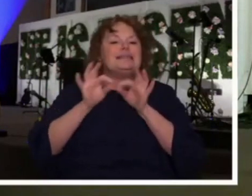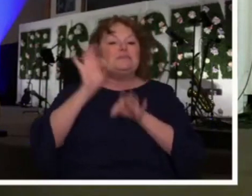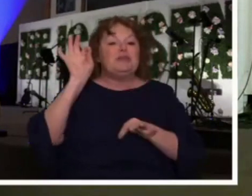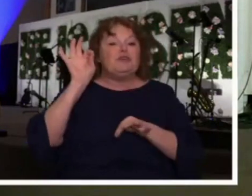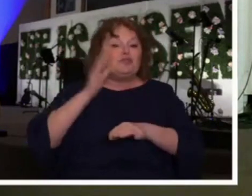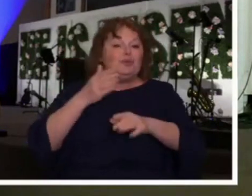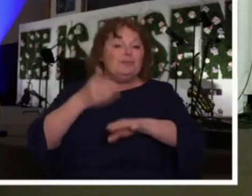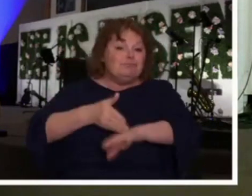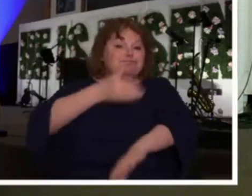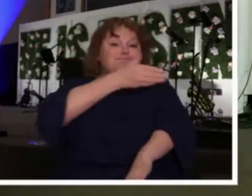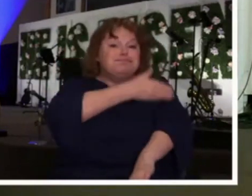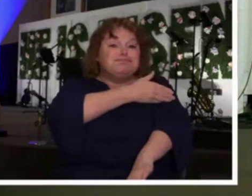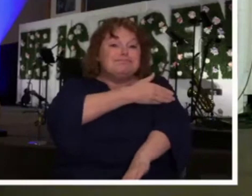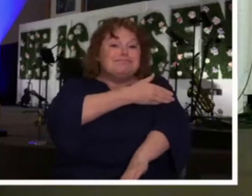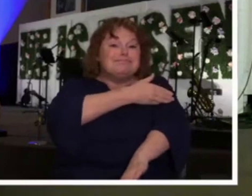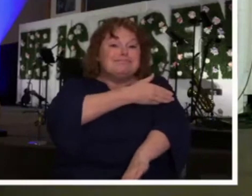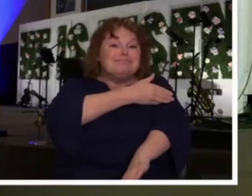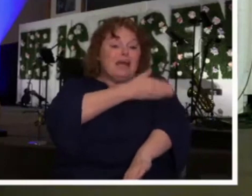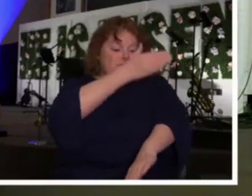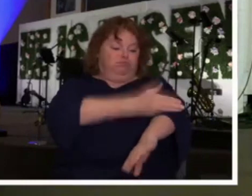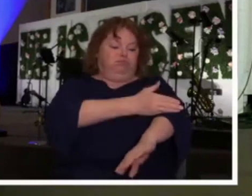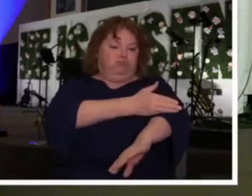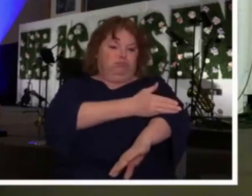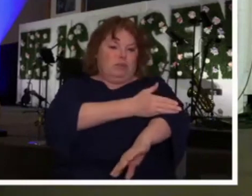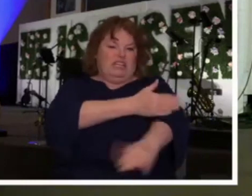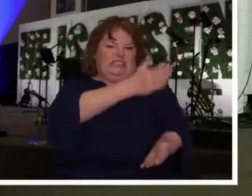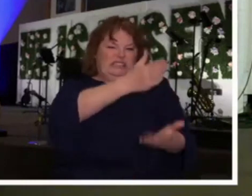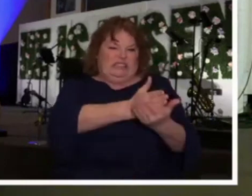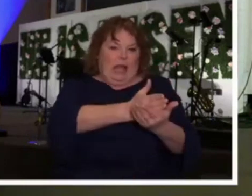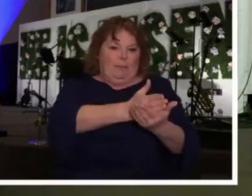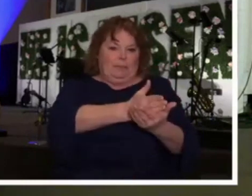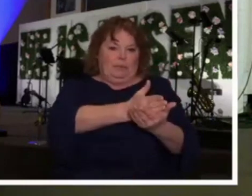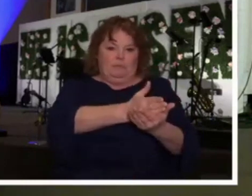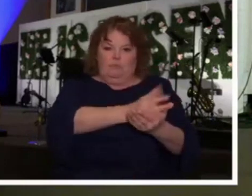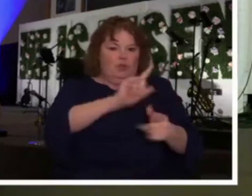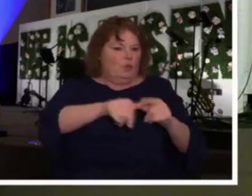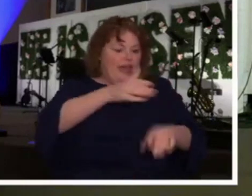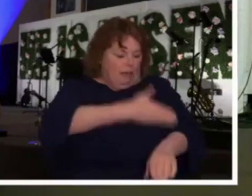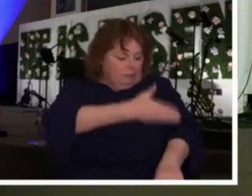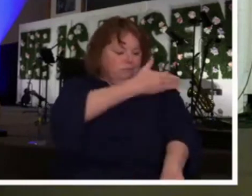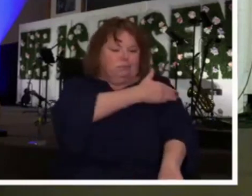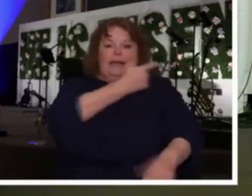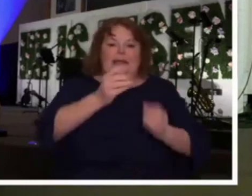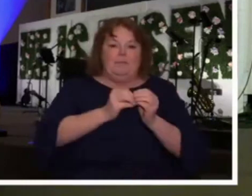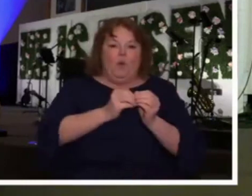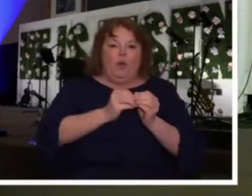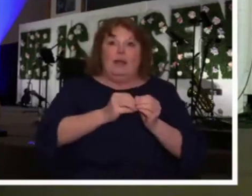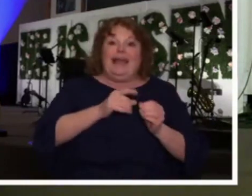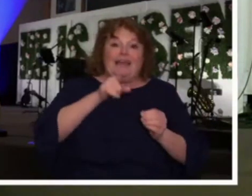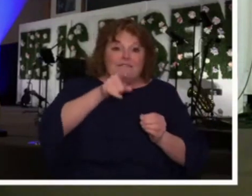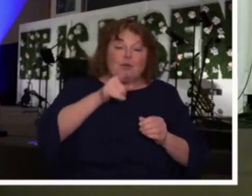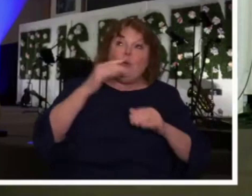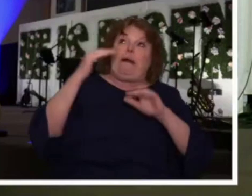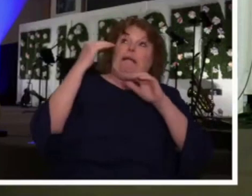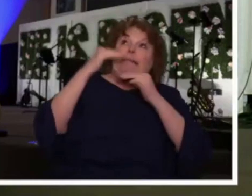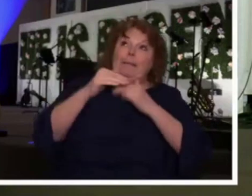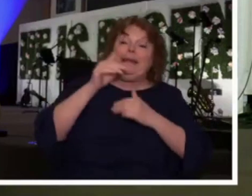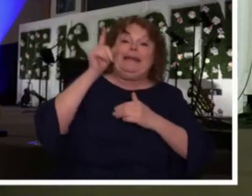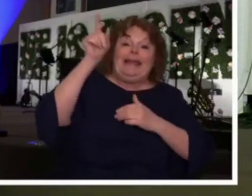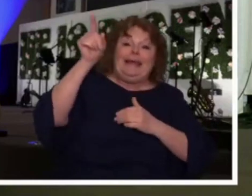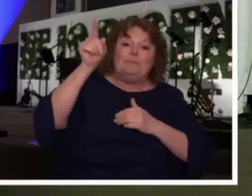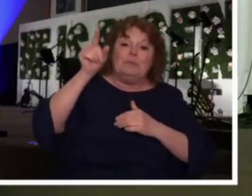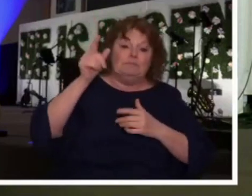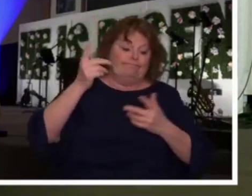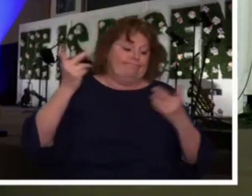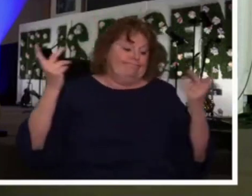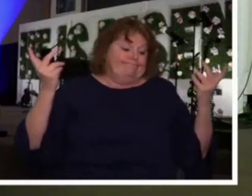right there. Because the Holy Spirit takes everything that God has given us in Christ Jesus and makes them a reality in our lives